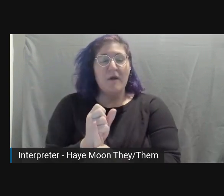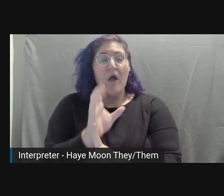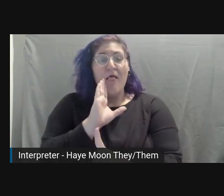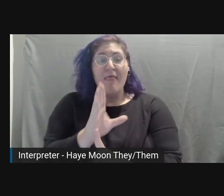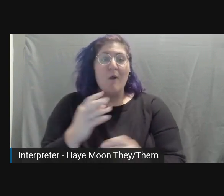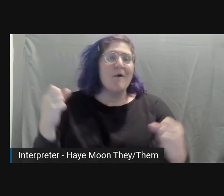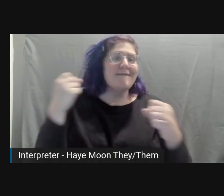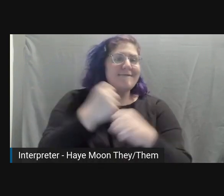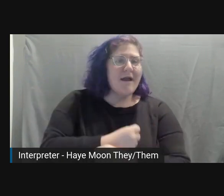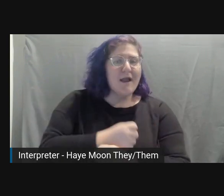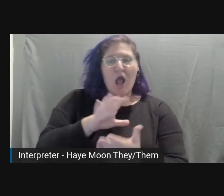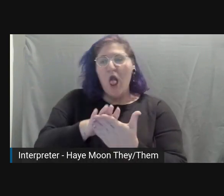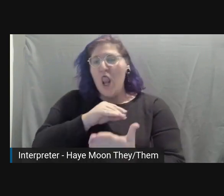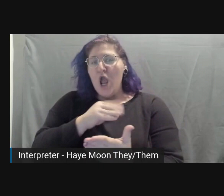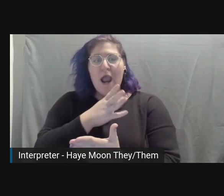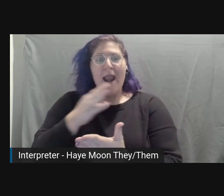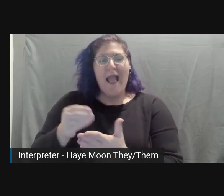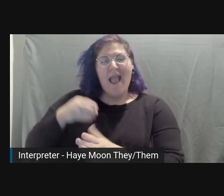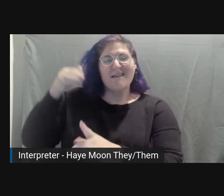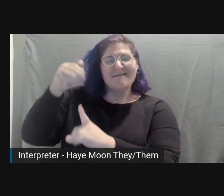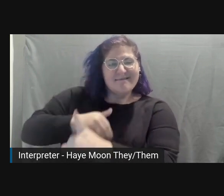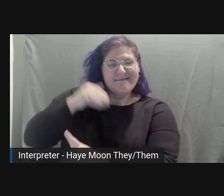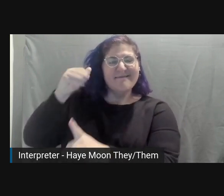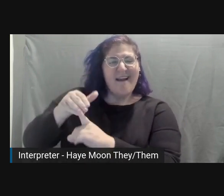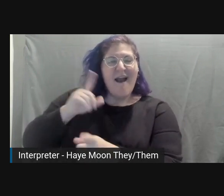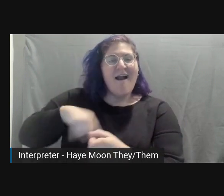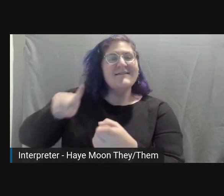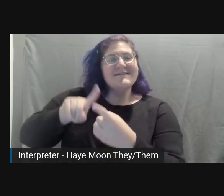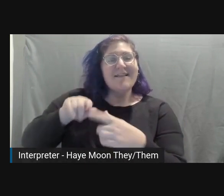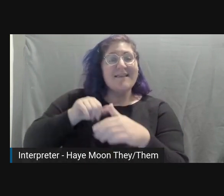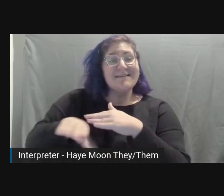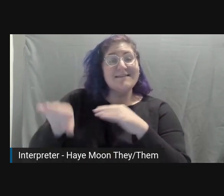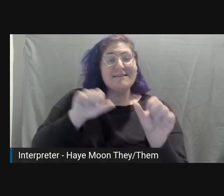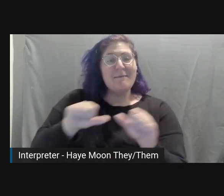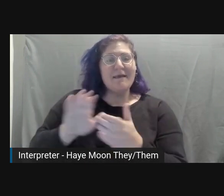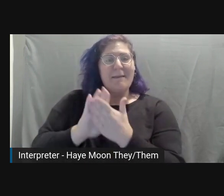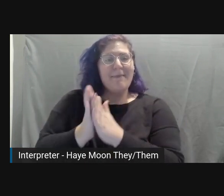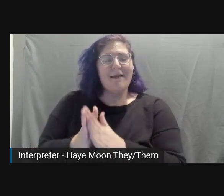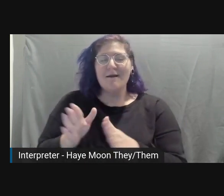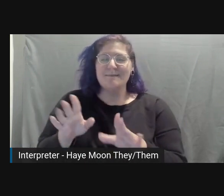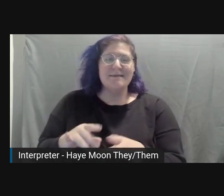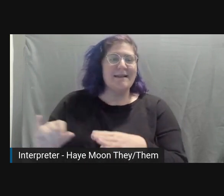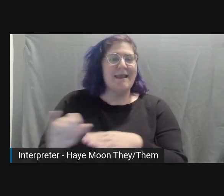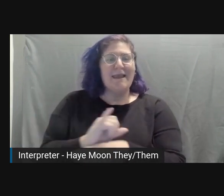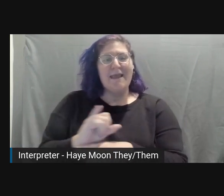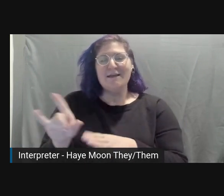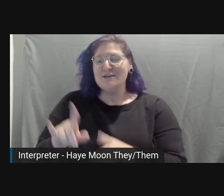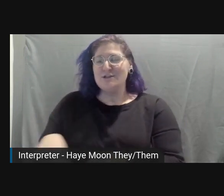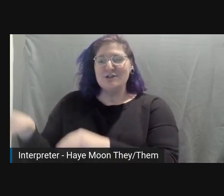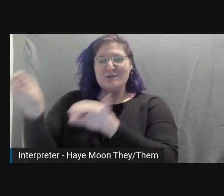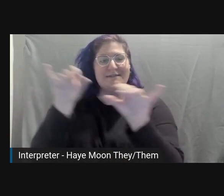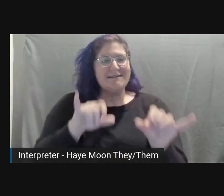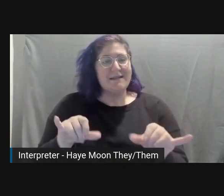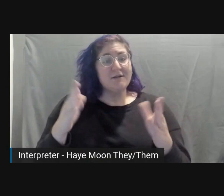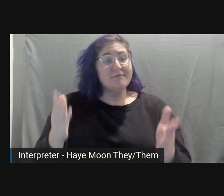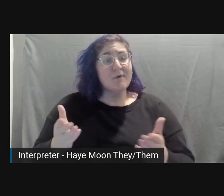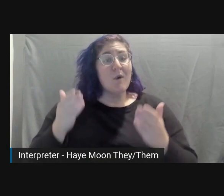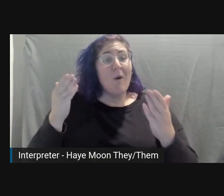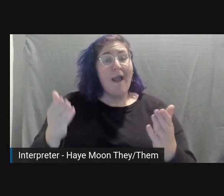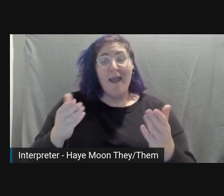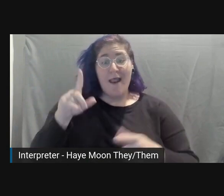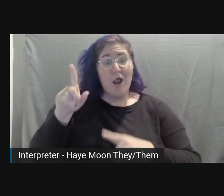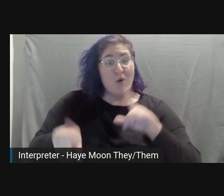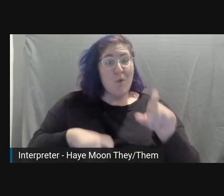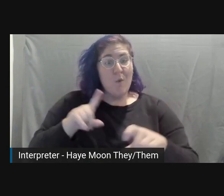website accessibility becomes an industry standard. Please feel free to add your questions in the Q&A tab in Slido,